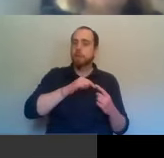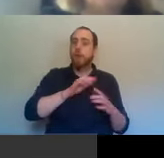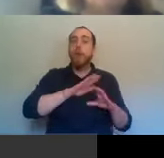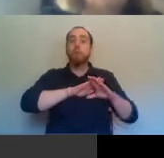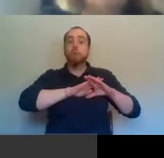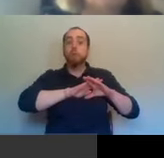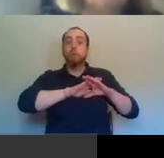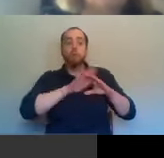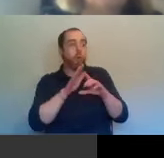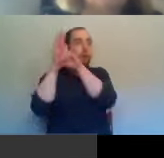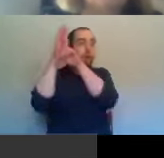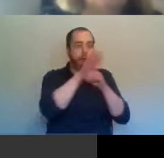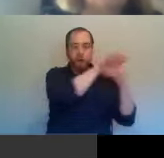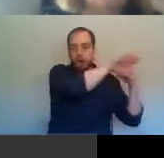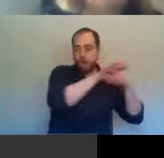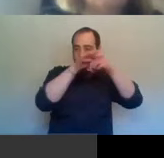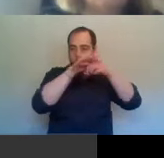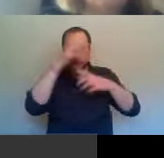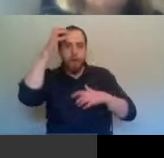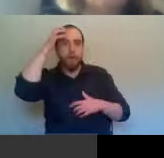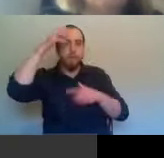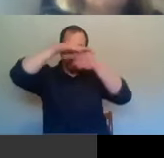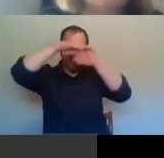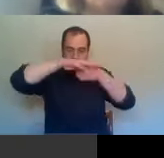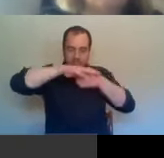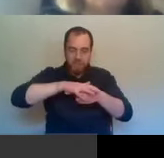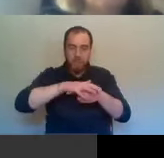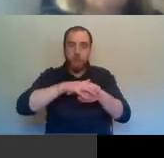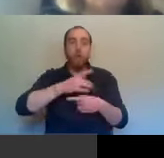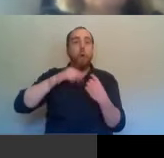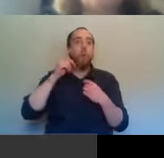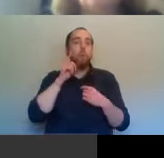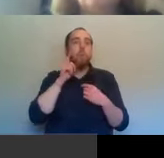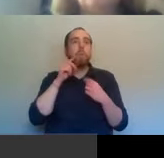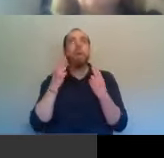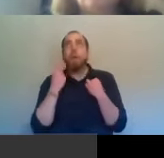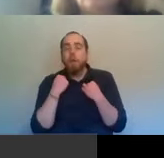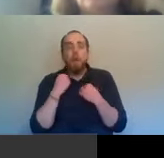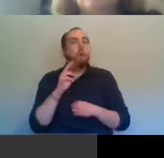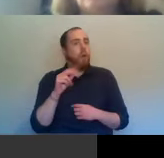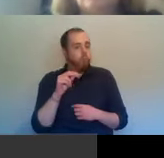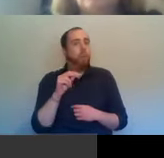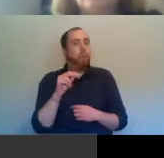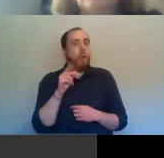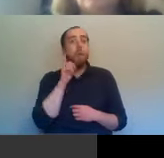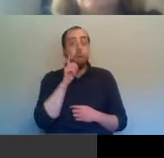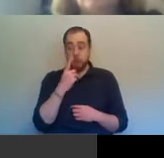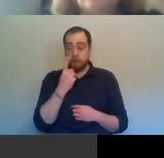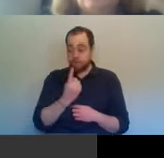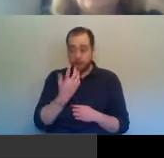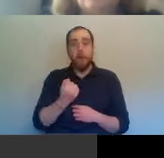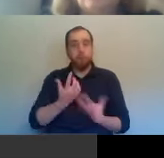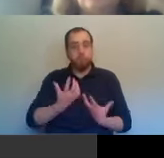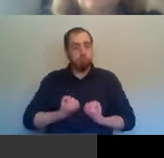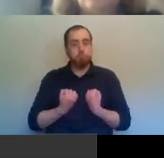on people from the top down by these institutions. People have agency in these institutions themselves. And